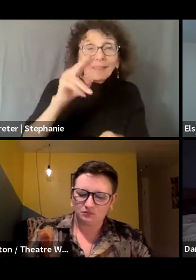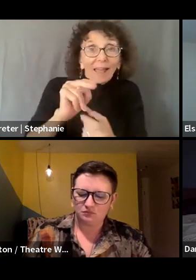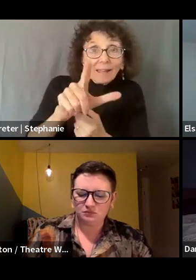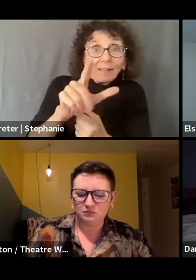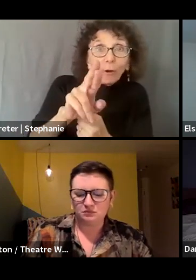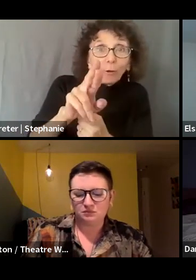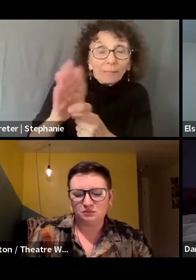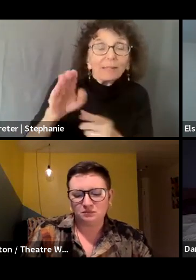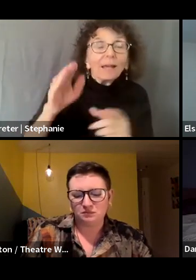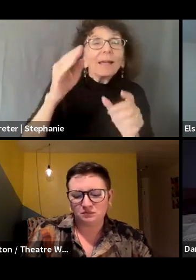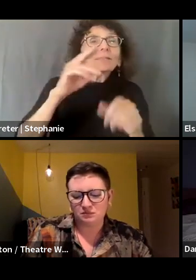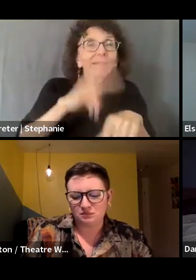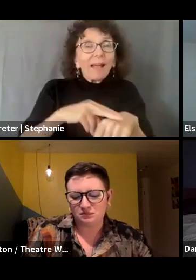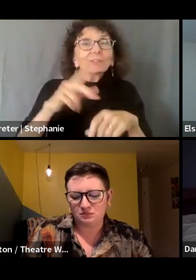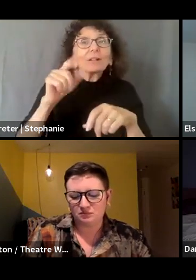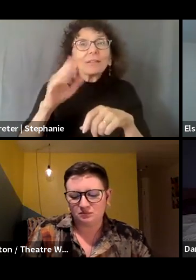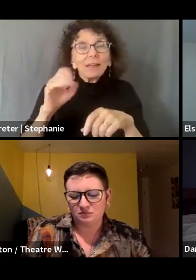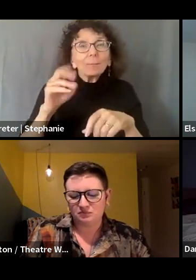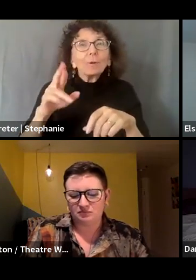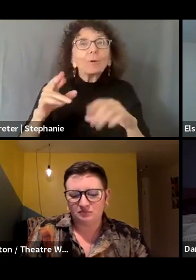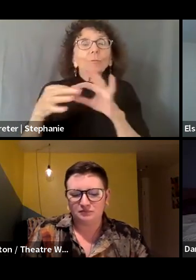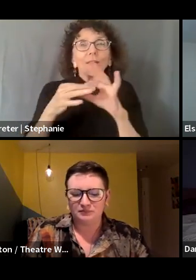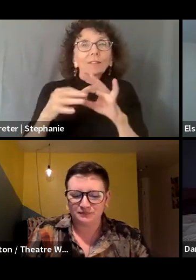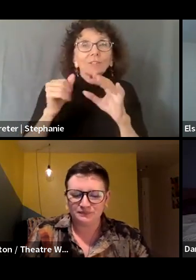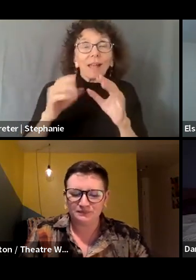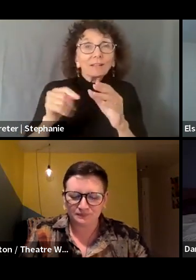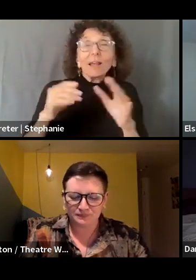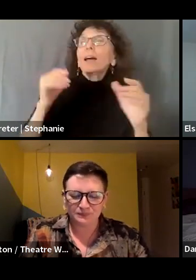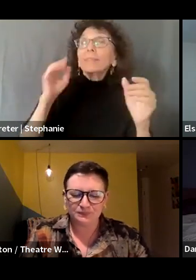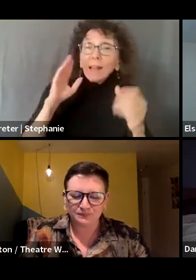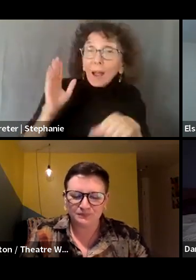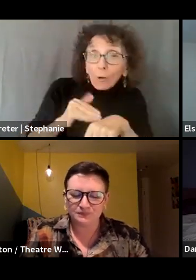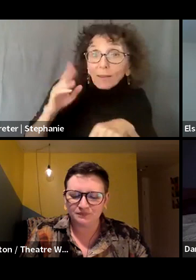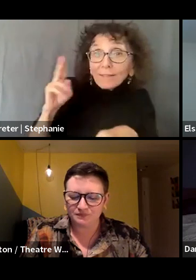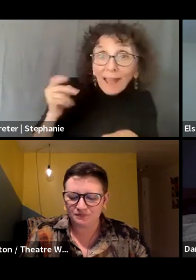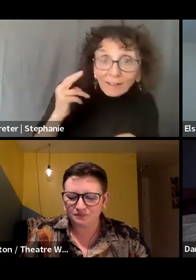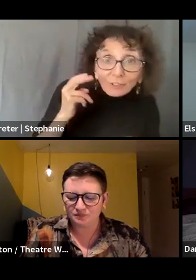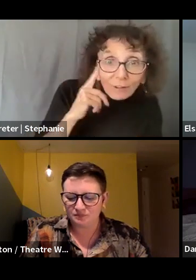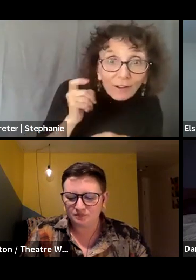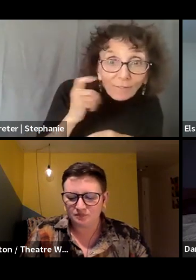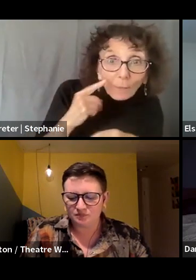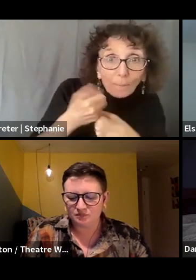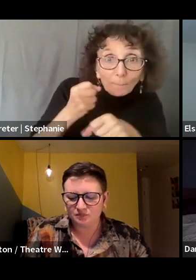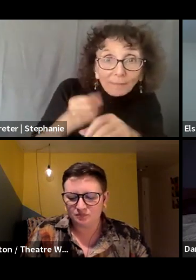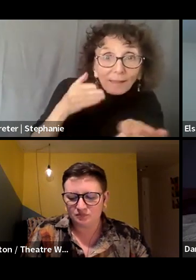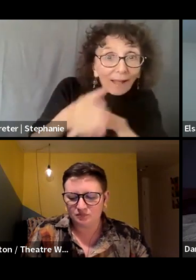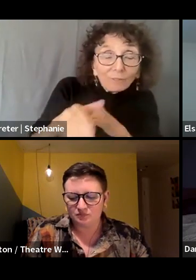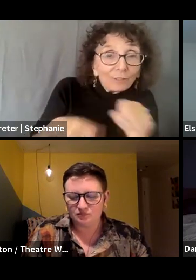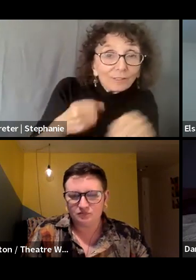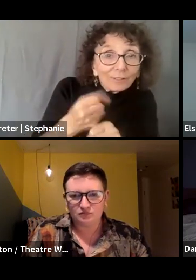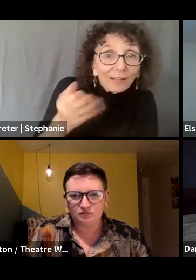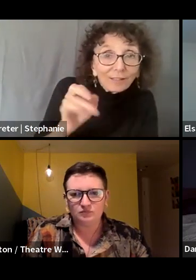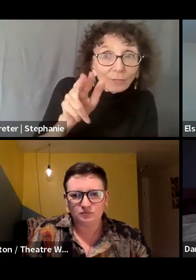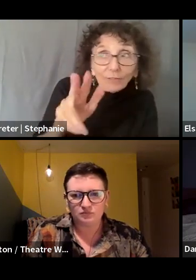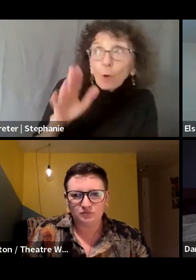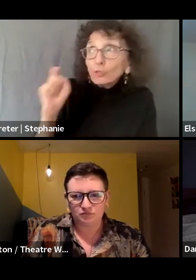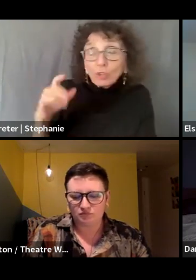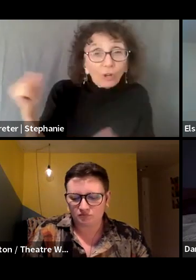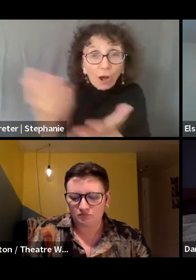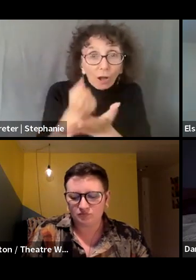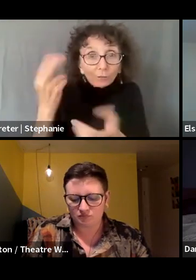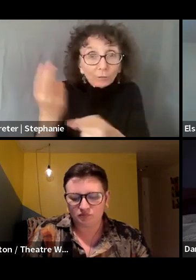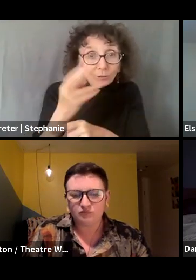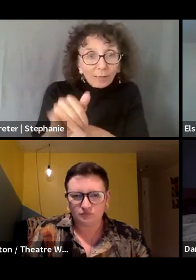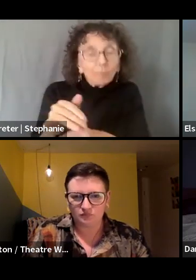the thing that our government finally granted us in 1935 and that we shall be using. But, um, we, I mean, we talked to a lot of